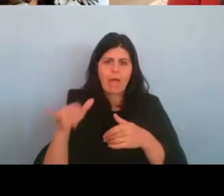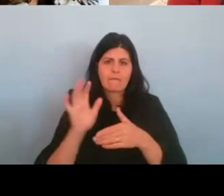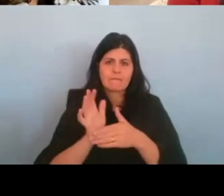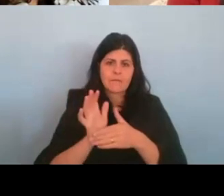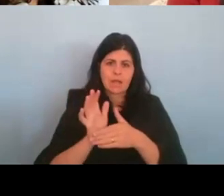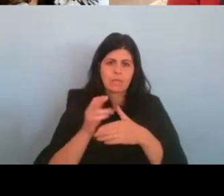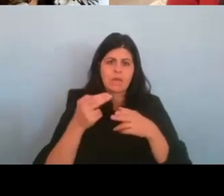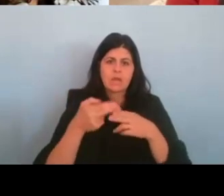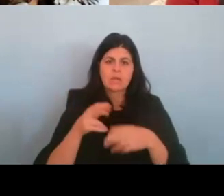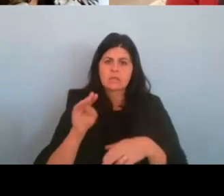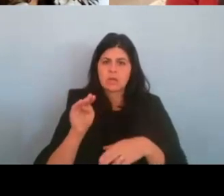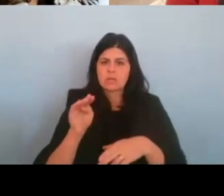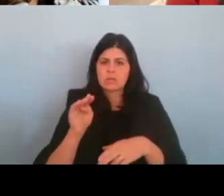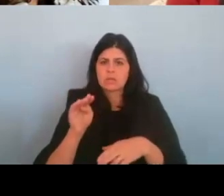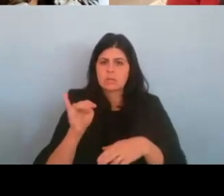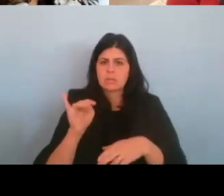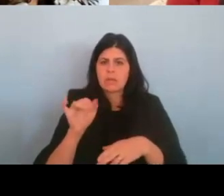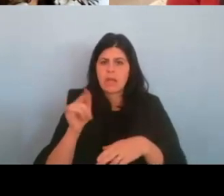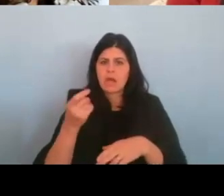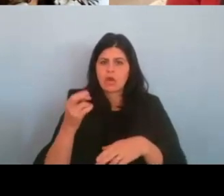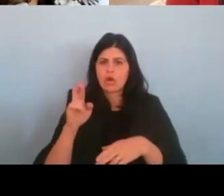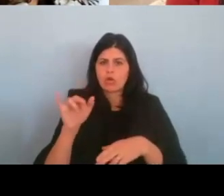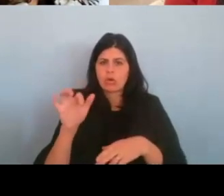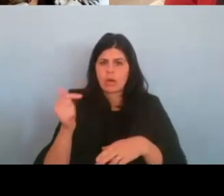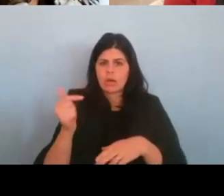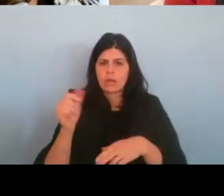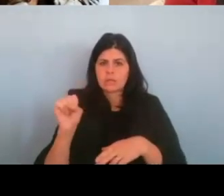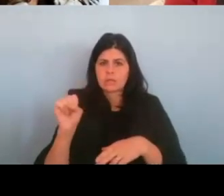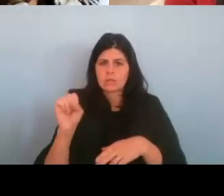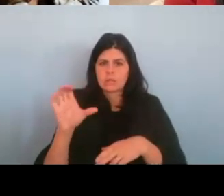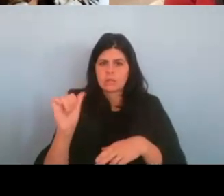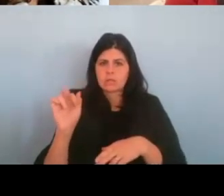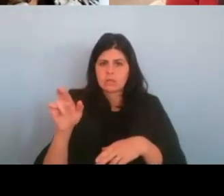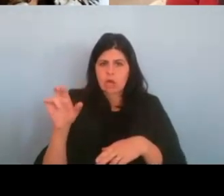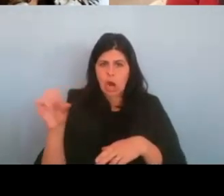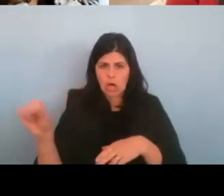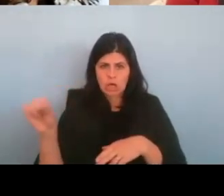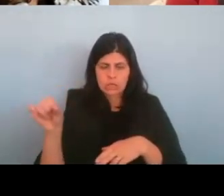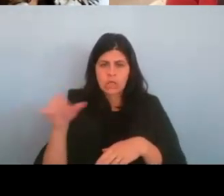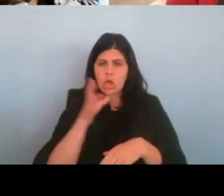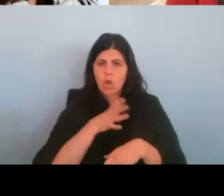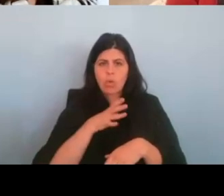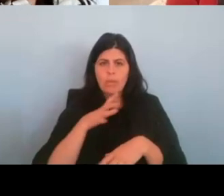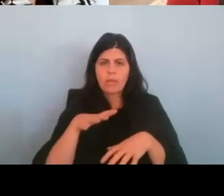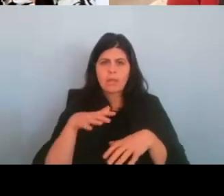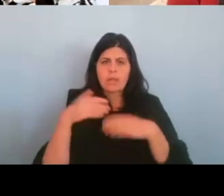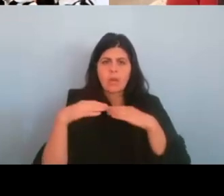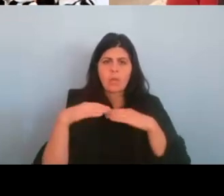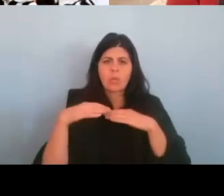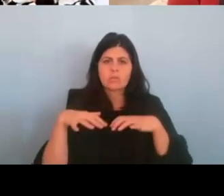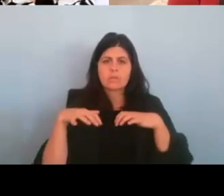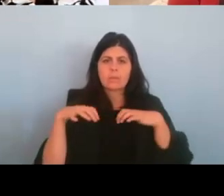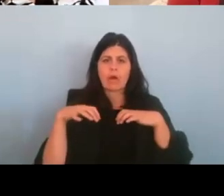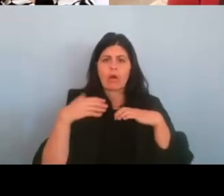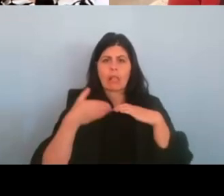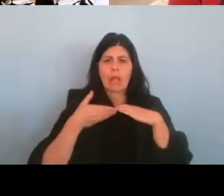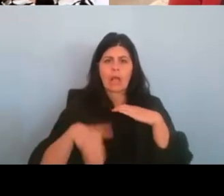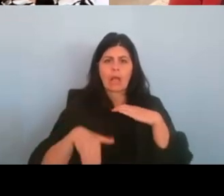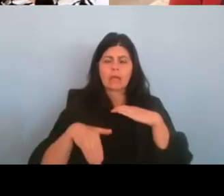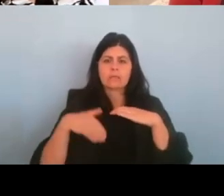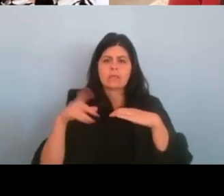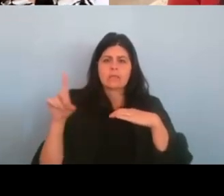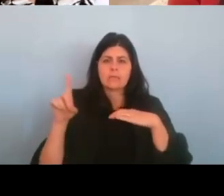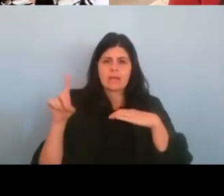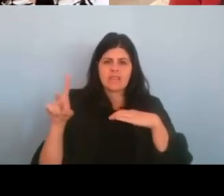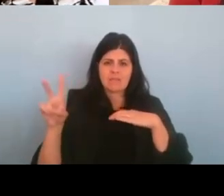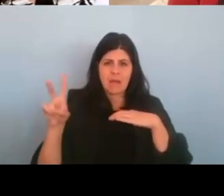meandering scars. And it's about a woman who was actually paralyzed in a domestic violence incident. She spent the better part